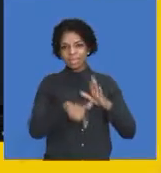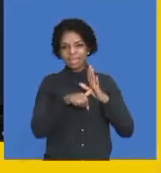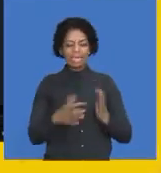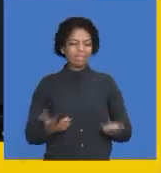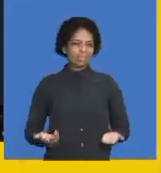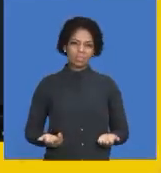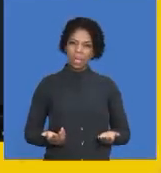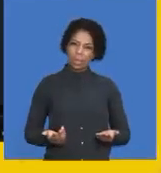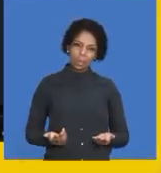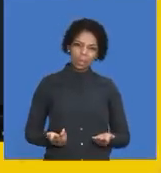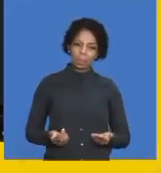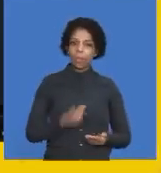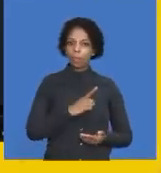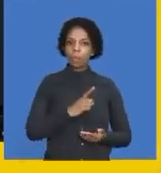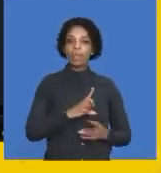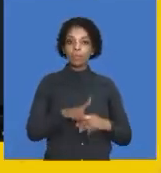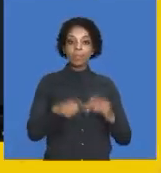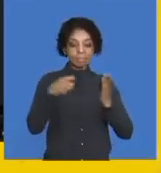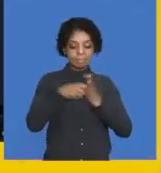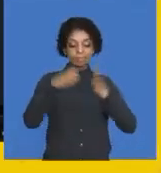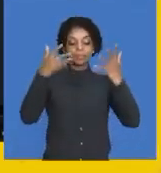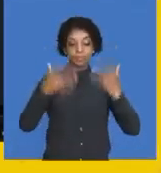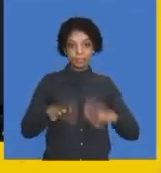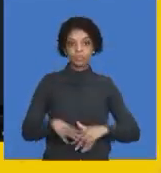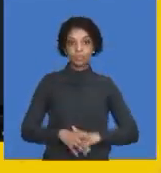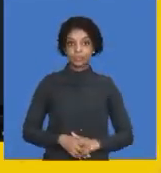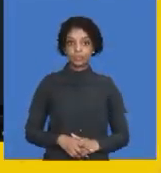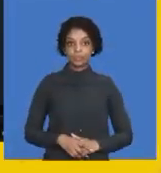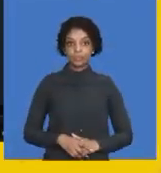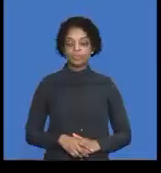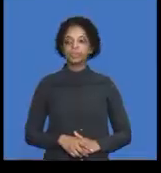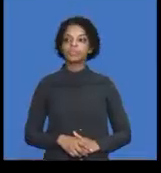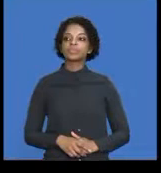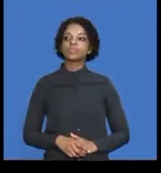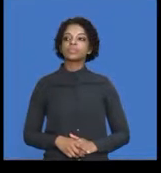didn't return goods. We purchased goods. Watch this one.